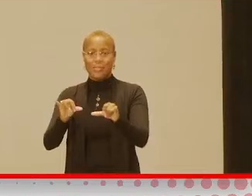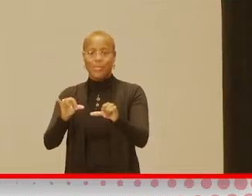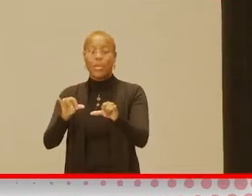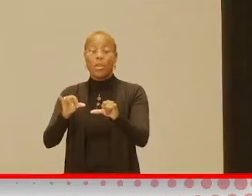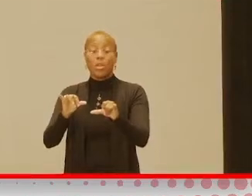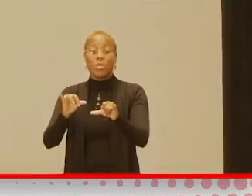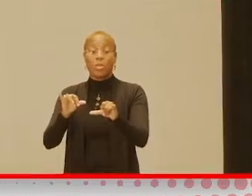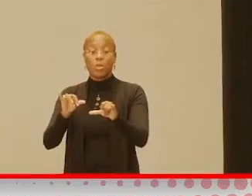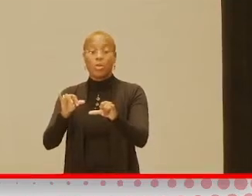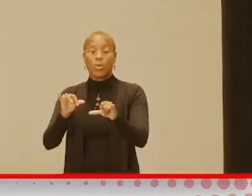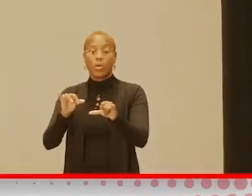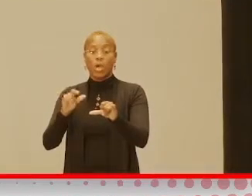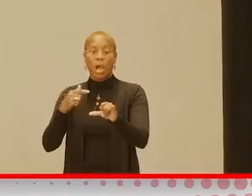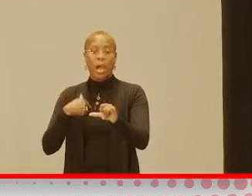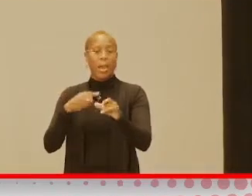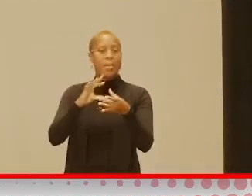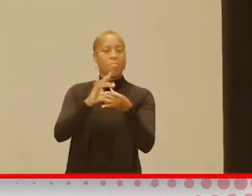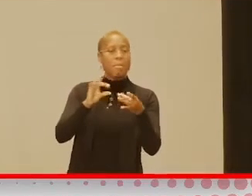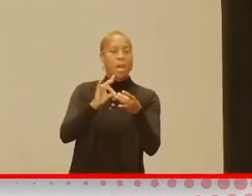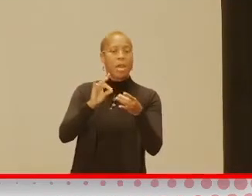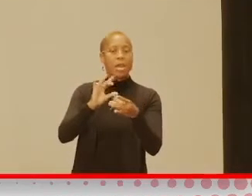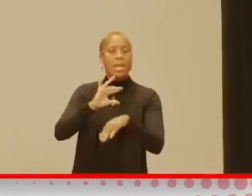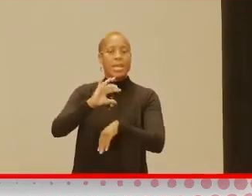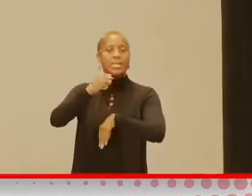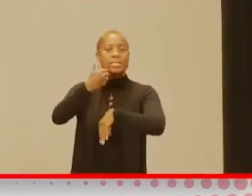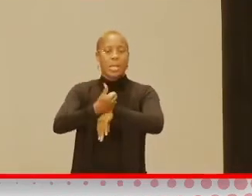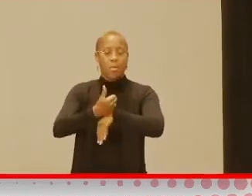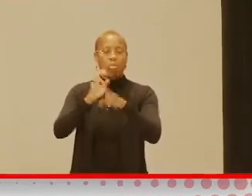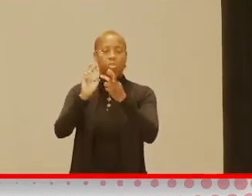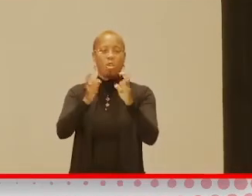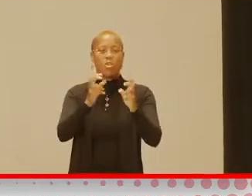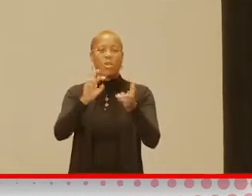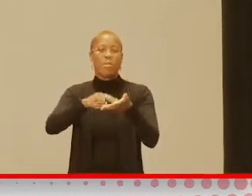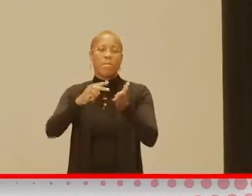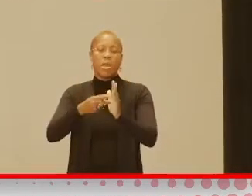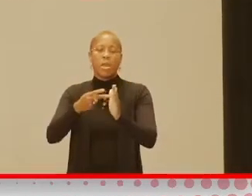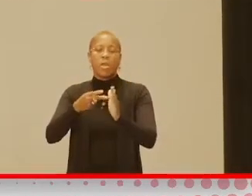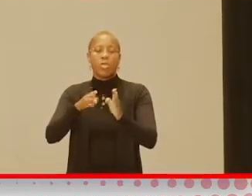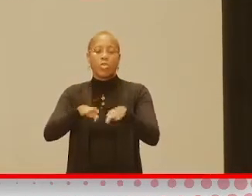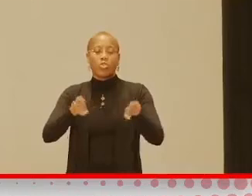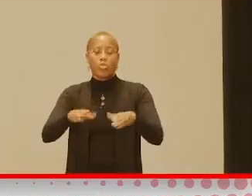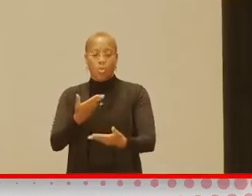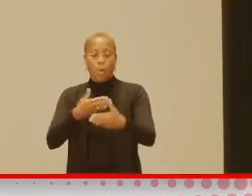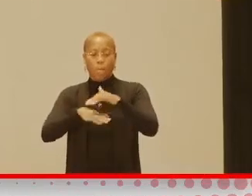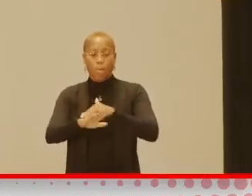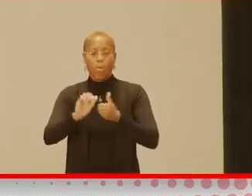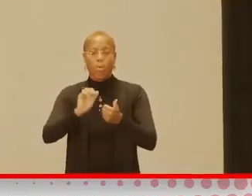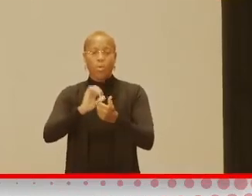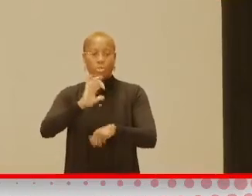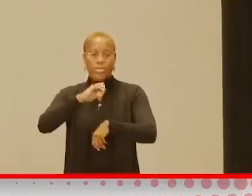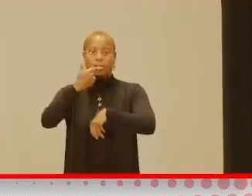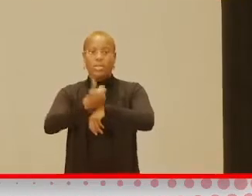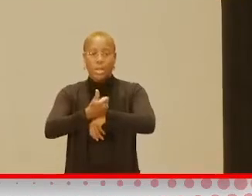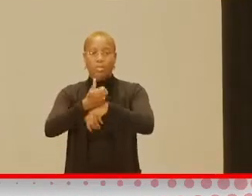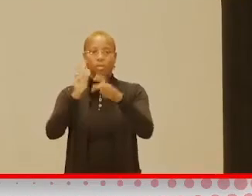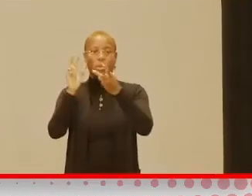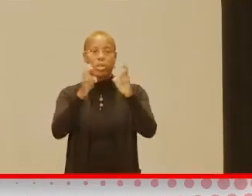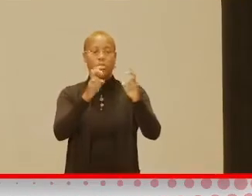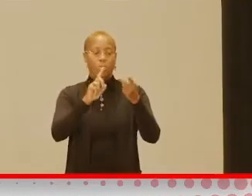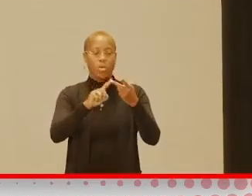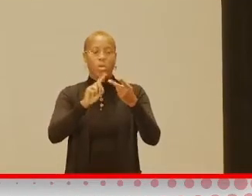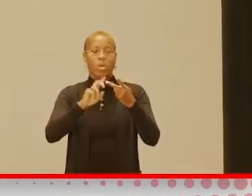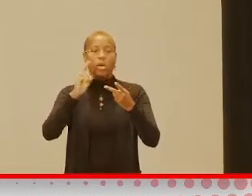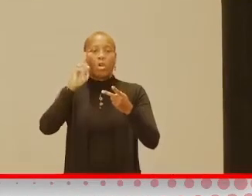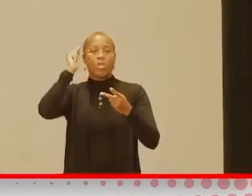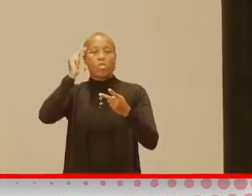established conditions. So children that are born with established conditions, neurological disorders, low